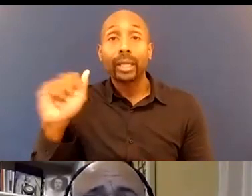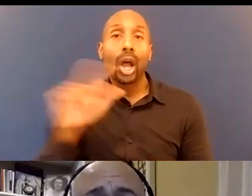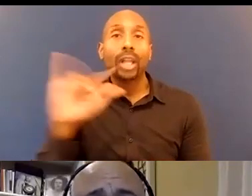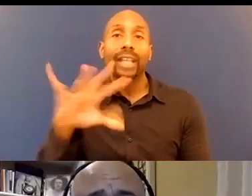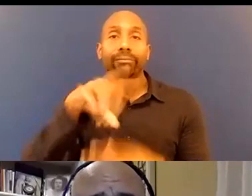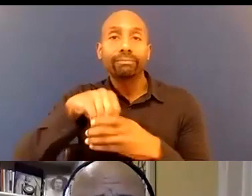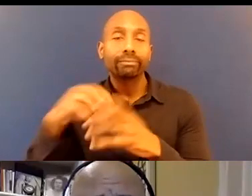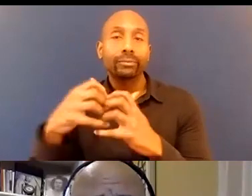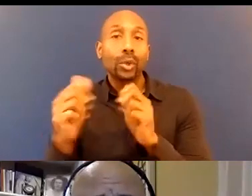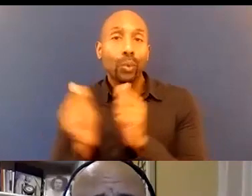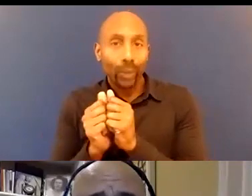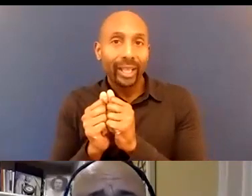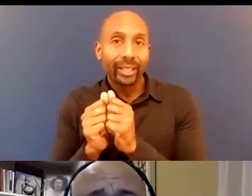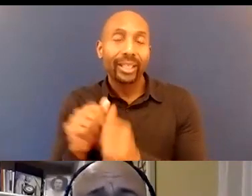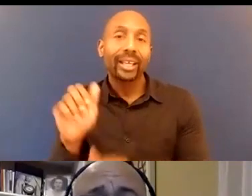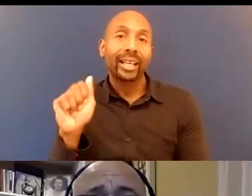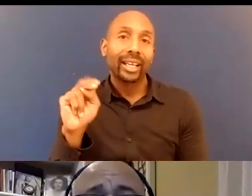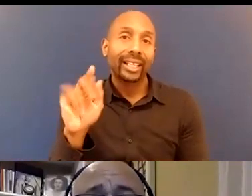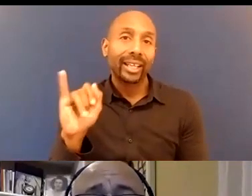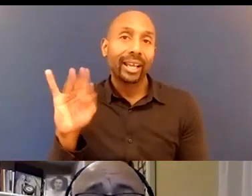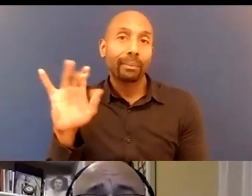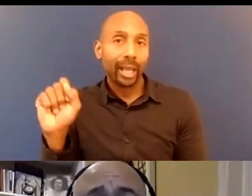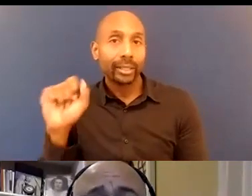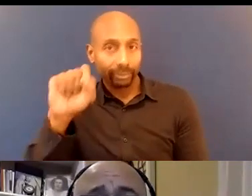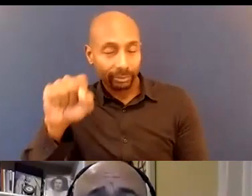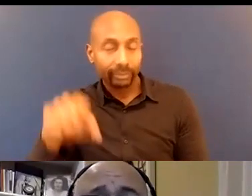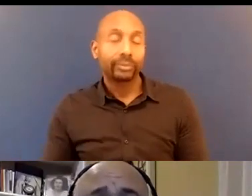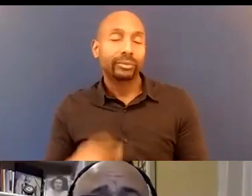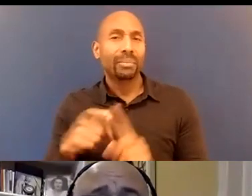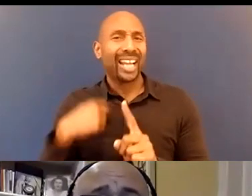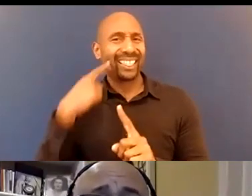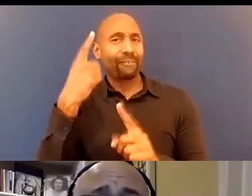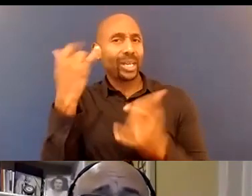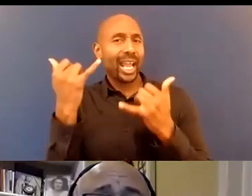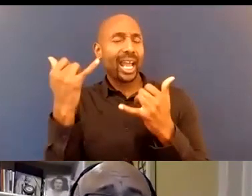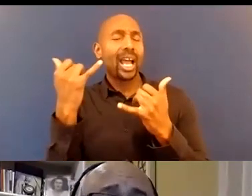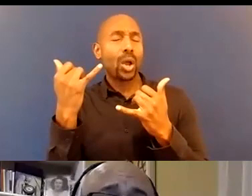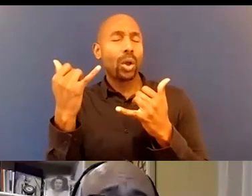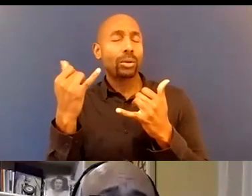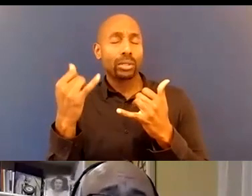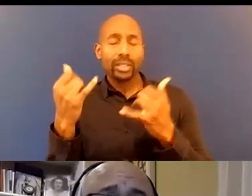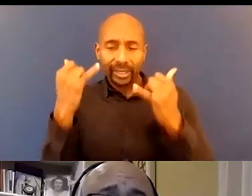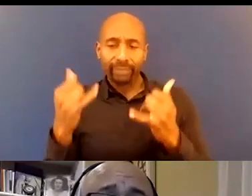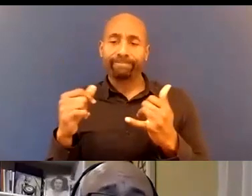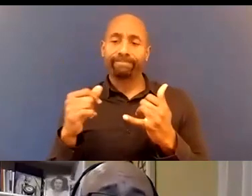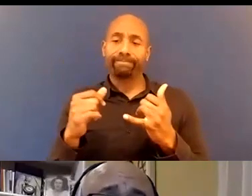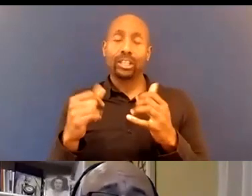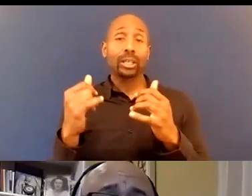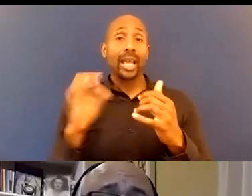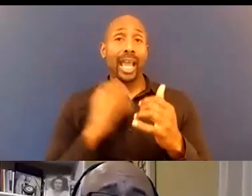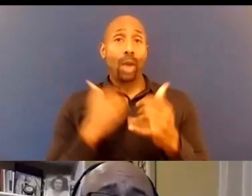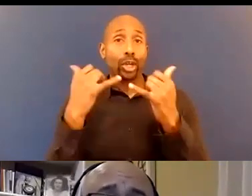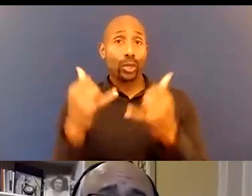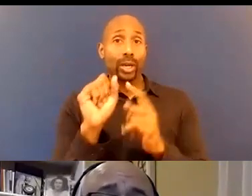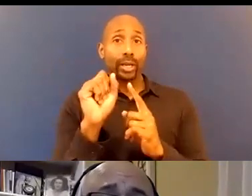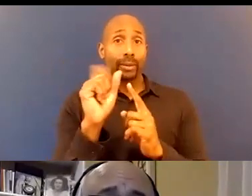but I think in this place and time that we're in if we don't talk about how is